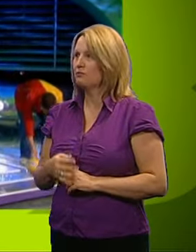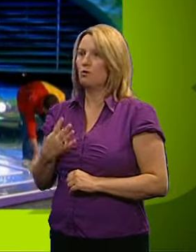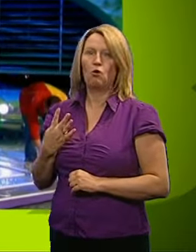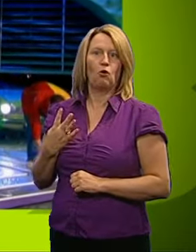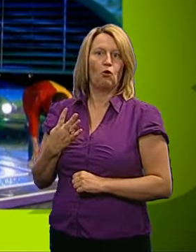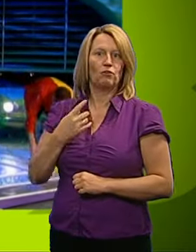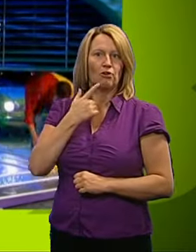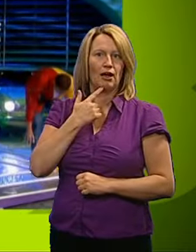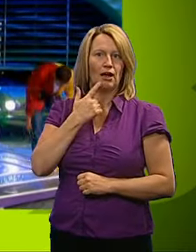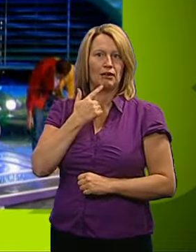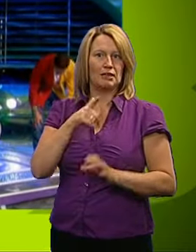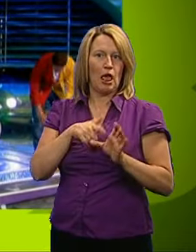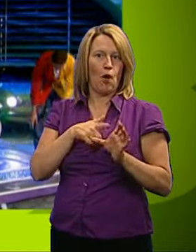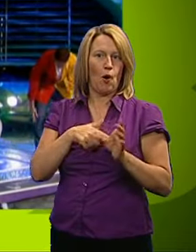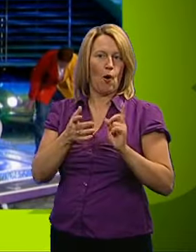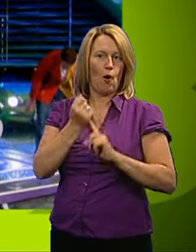yellows win.